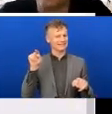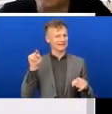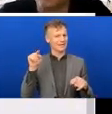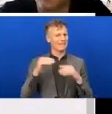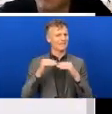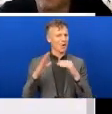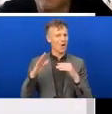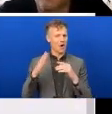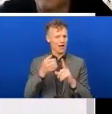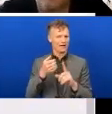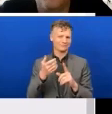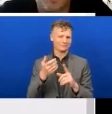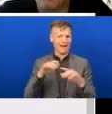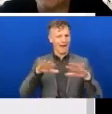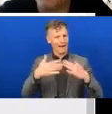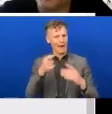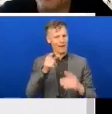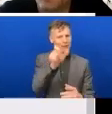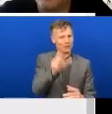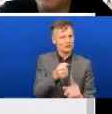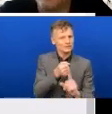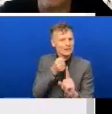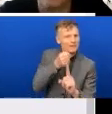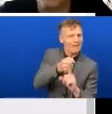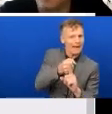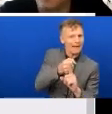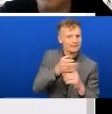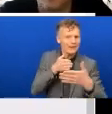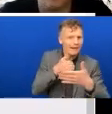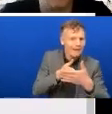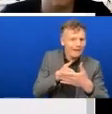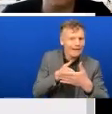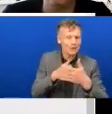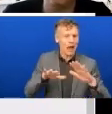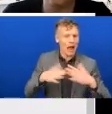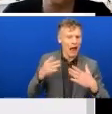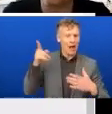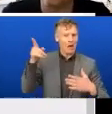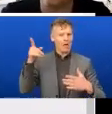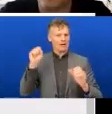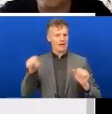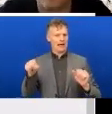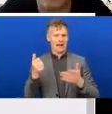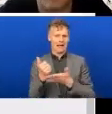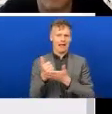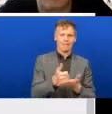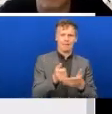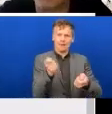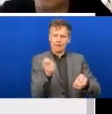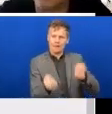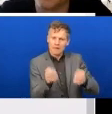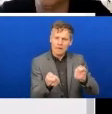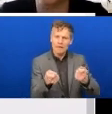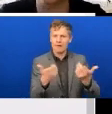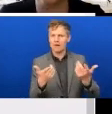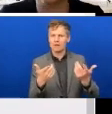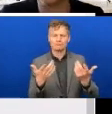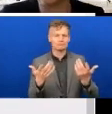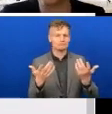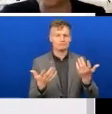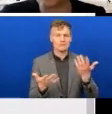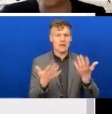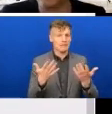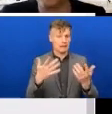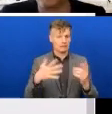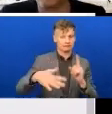on the individual and therefore perhaps the support and adjustments they might require, whether that be in a workplace context or as a customer or service user.